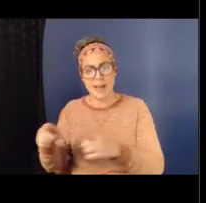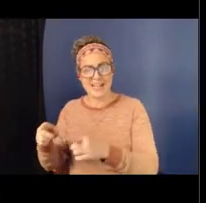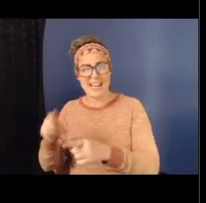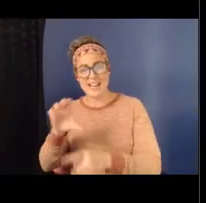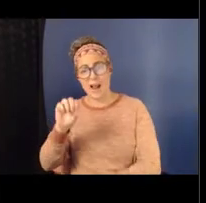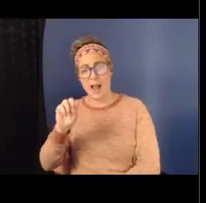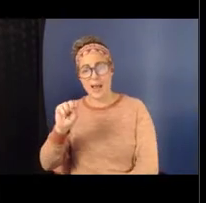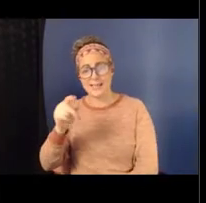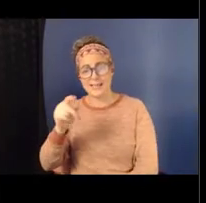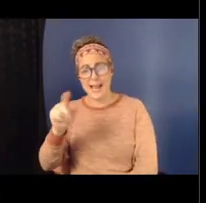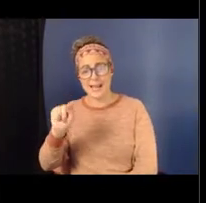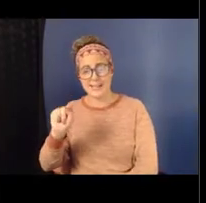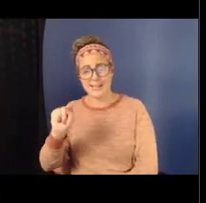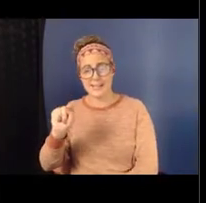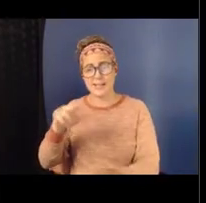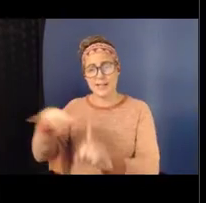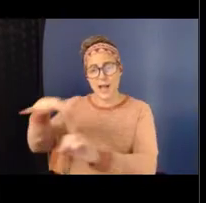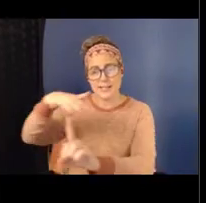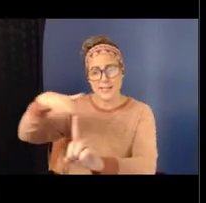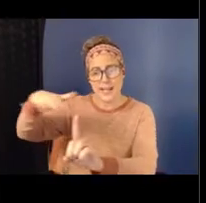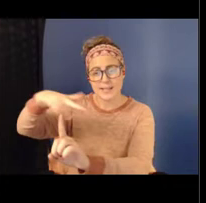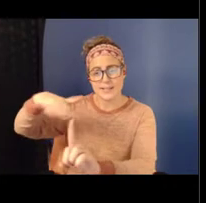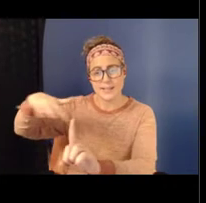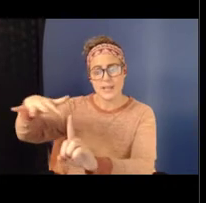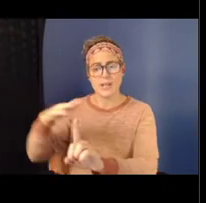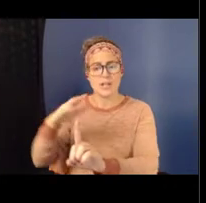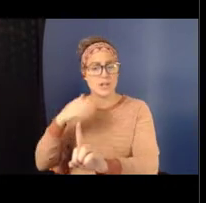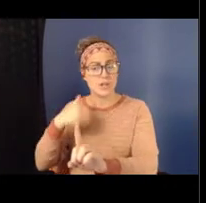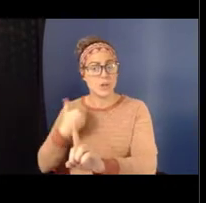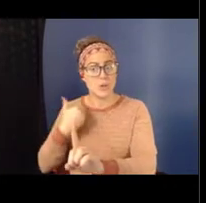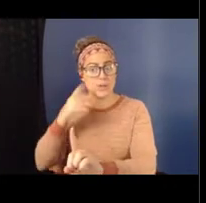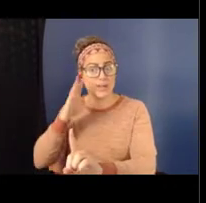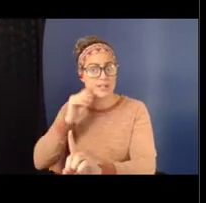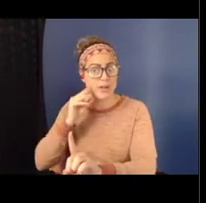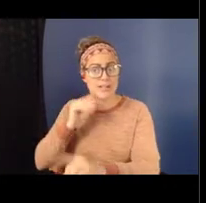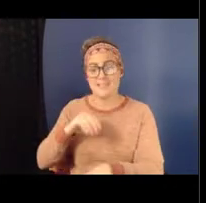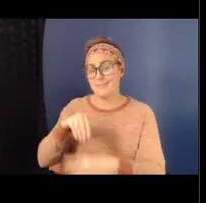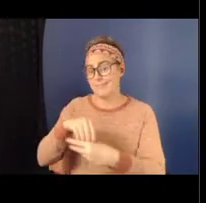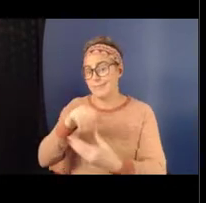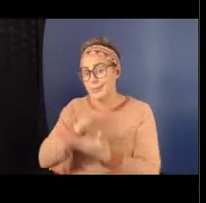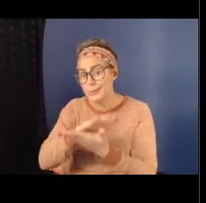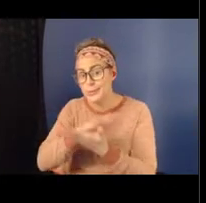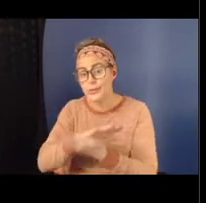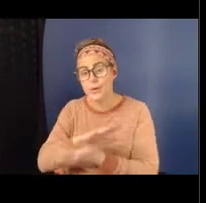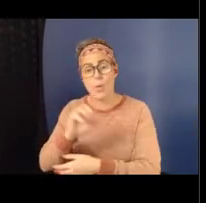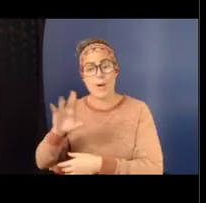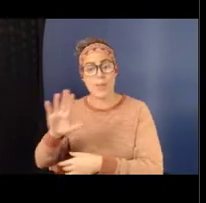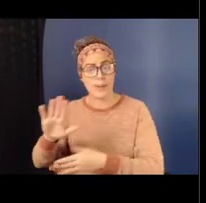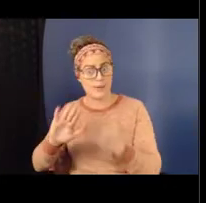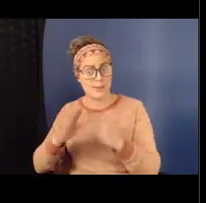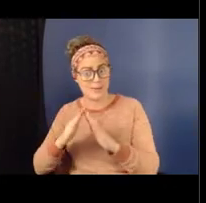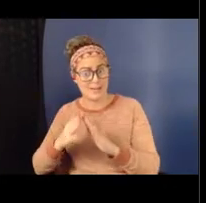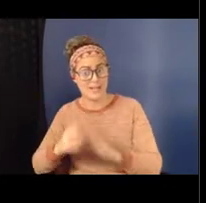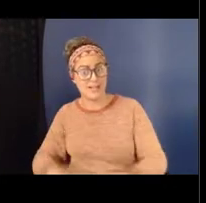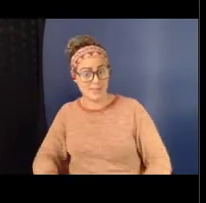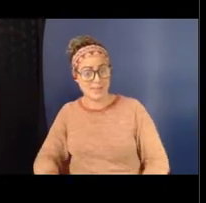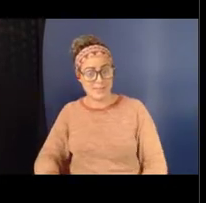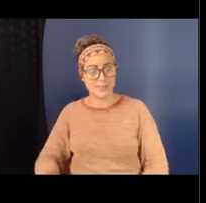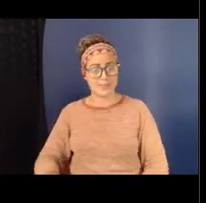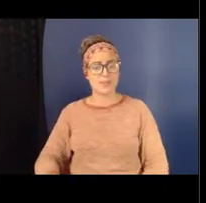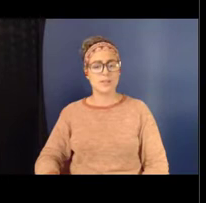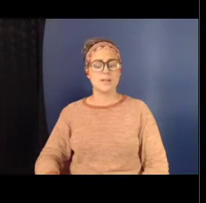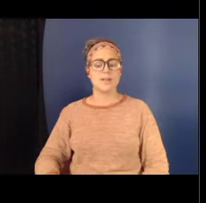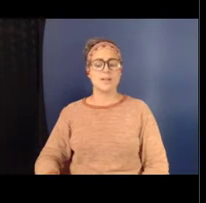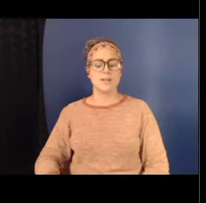experiences in their school, in their community, and the relation,